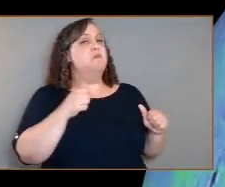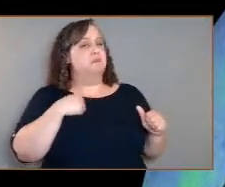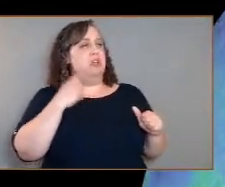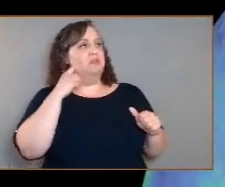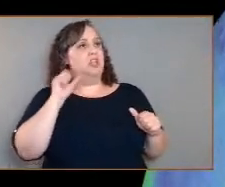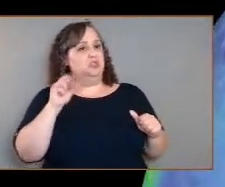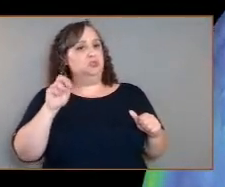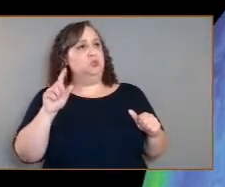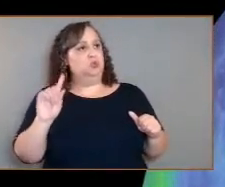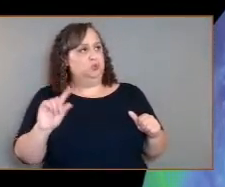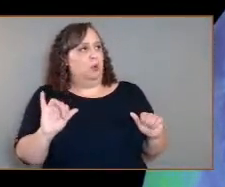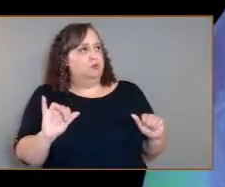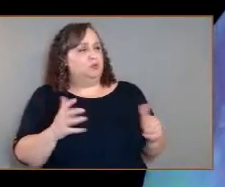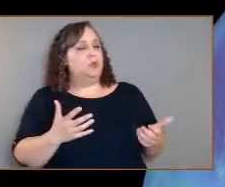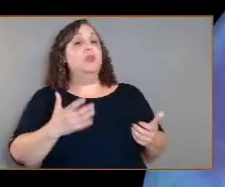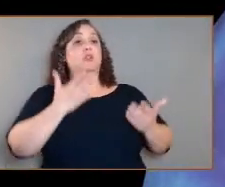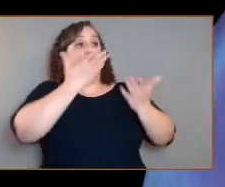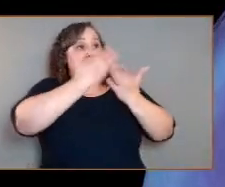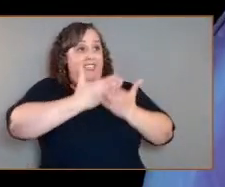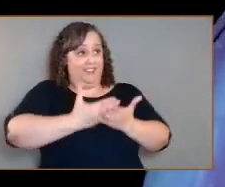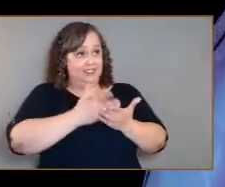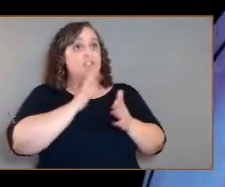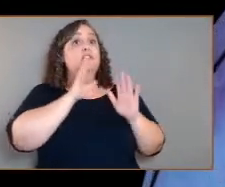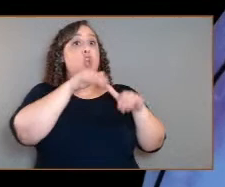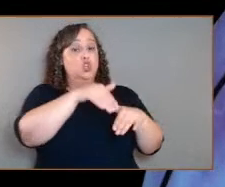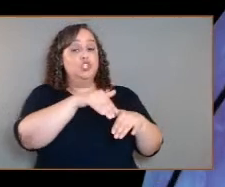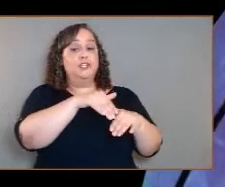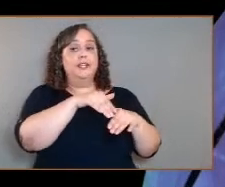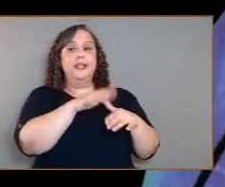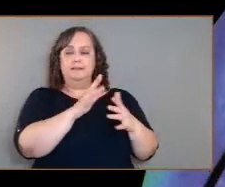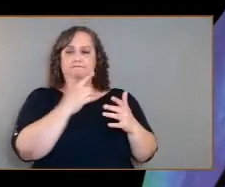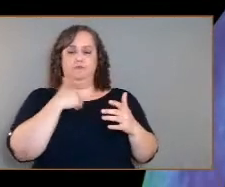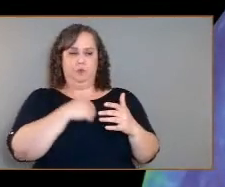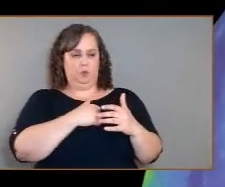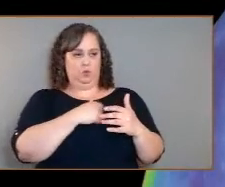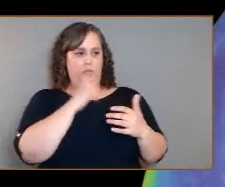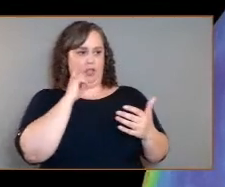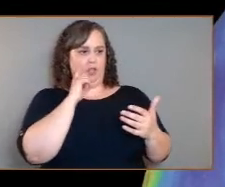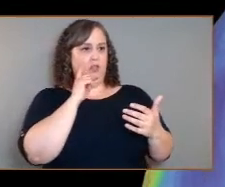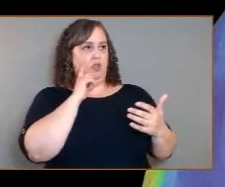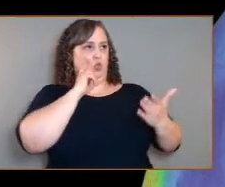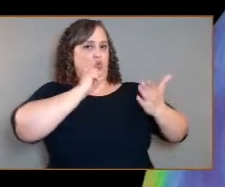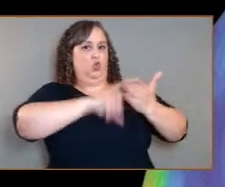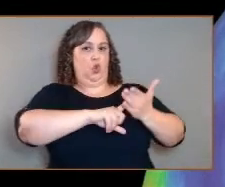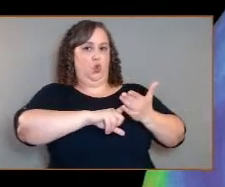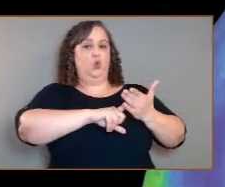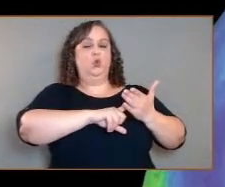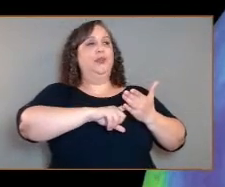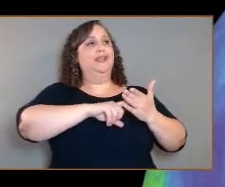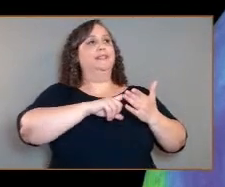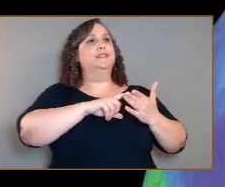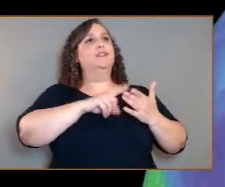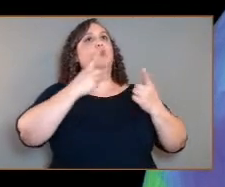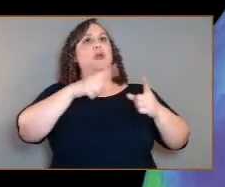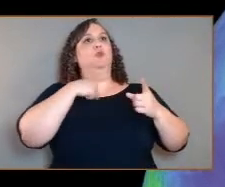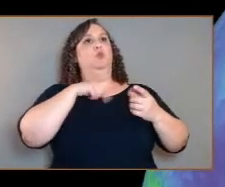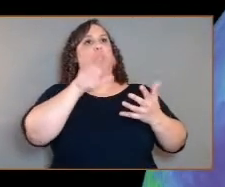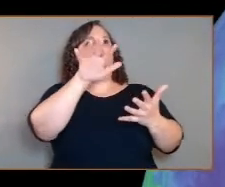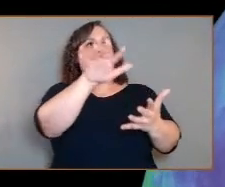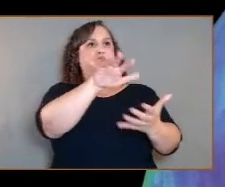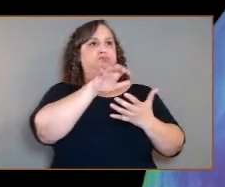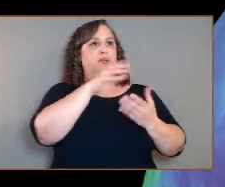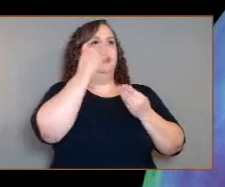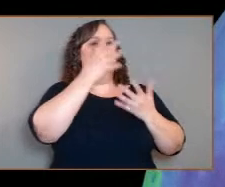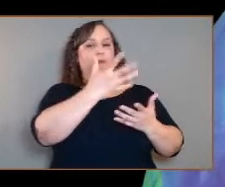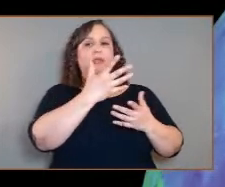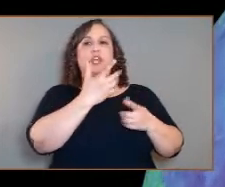is recorded in the measurements that were made from spacecraft in the late 70s that involved measuring the what